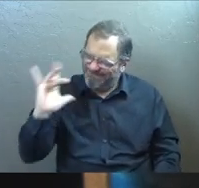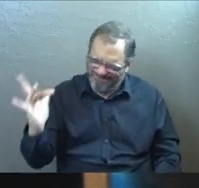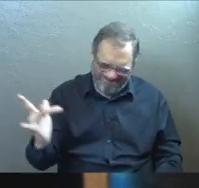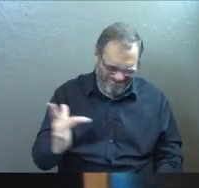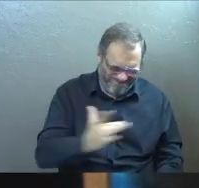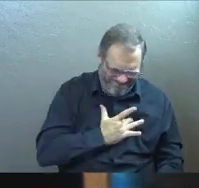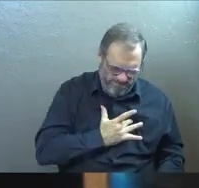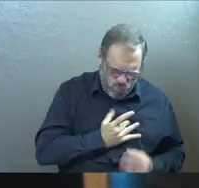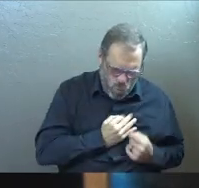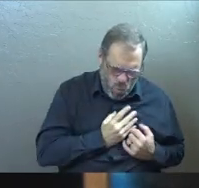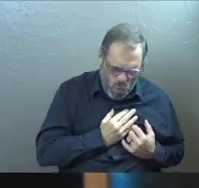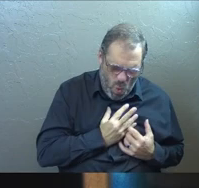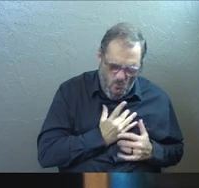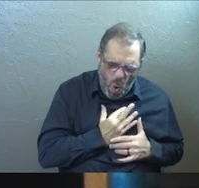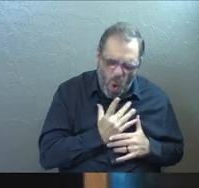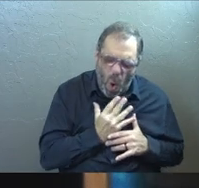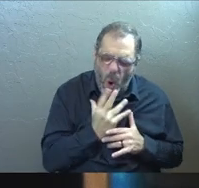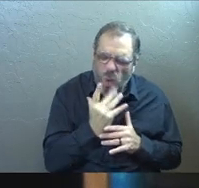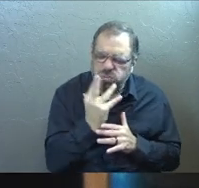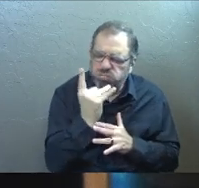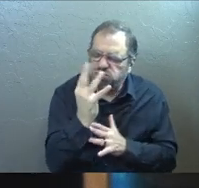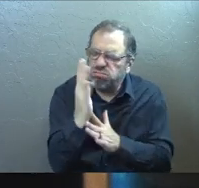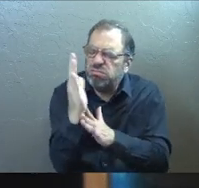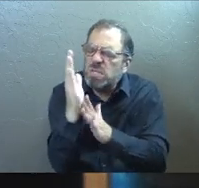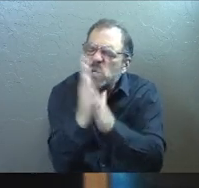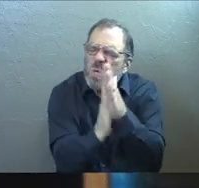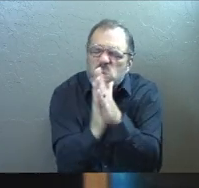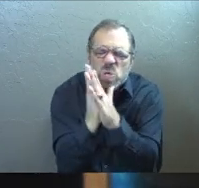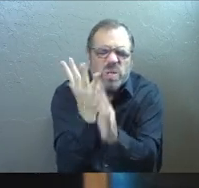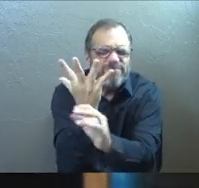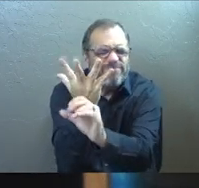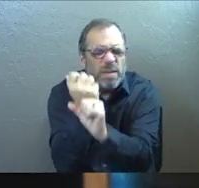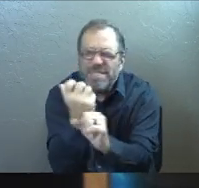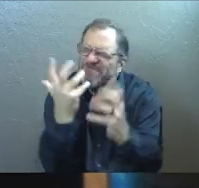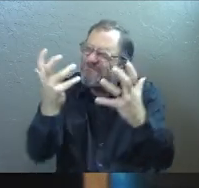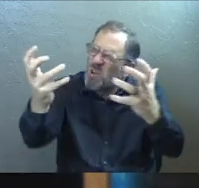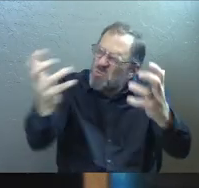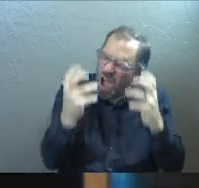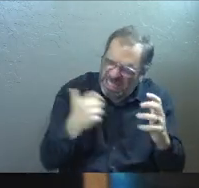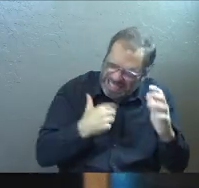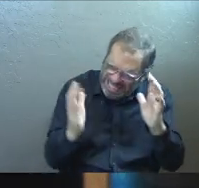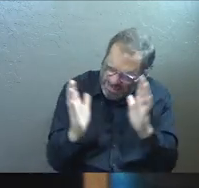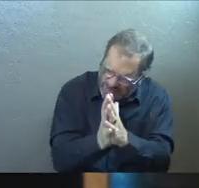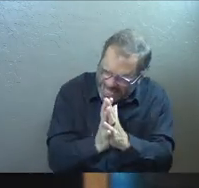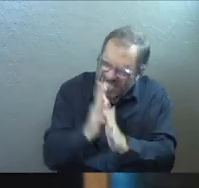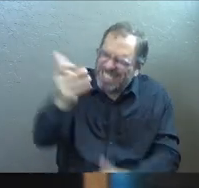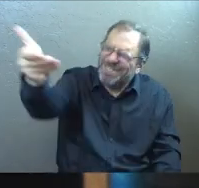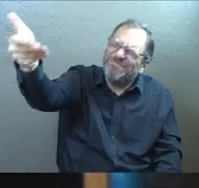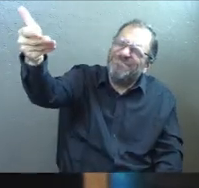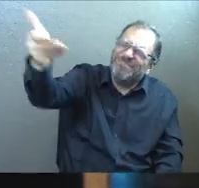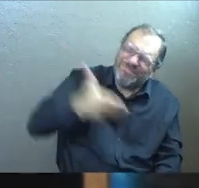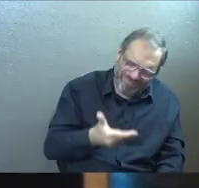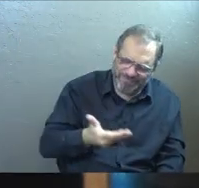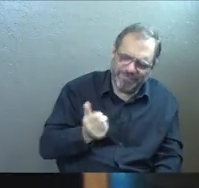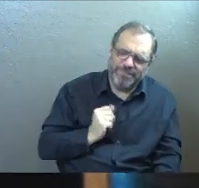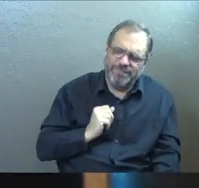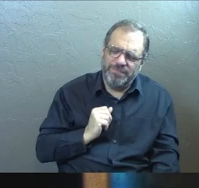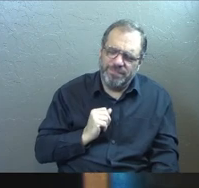love for you, Jesus? God, I pray that we would ask for it. I pray that we would want it. I pray that we would welcome it, Lord.